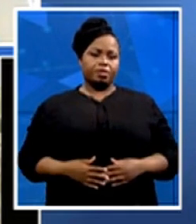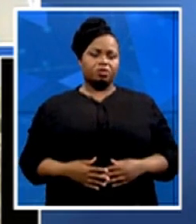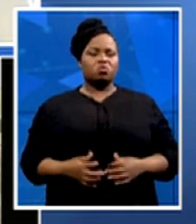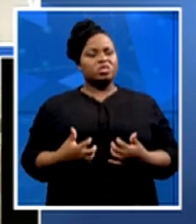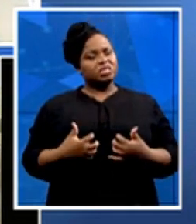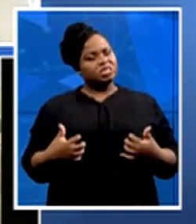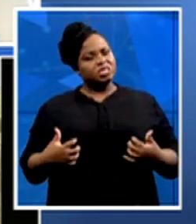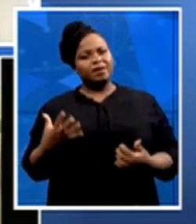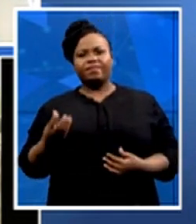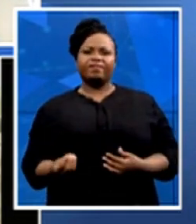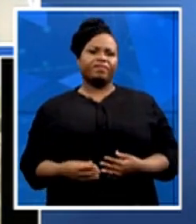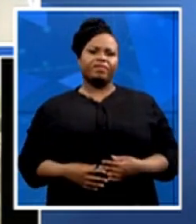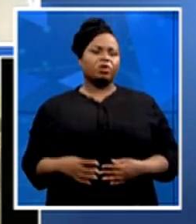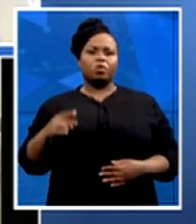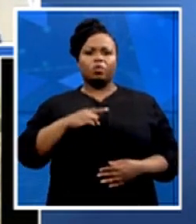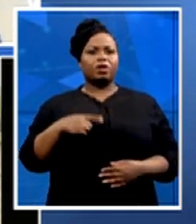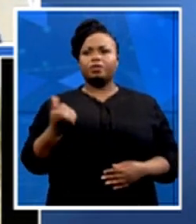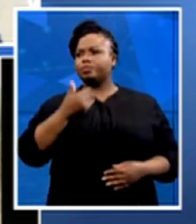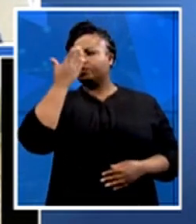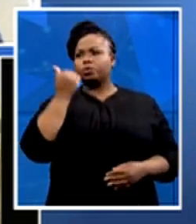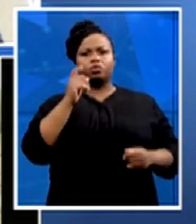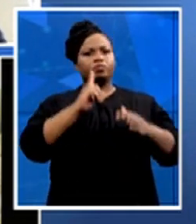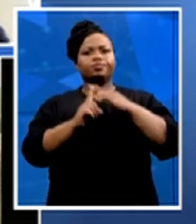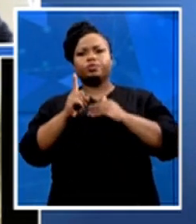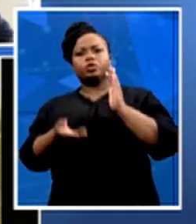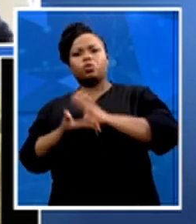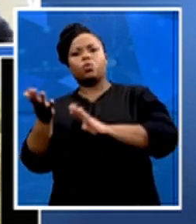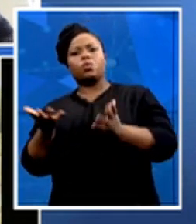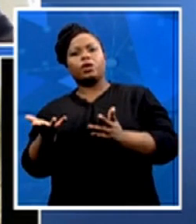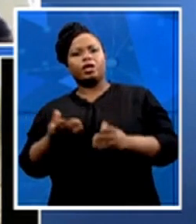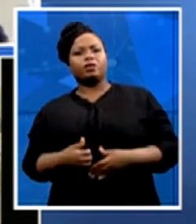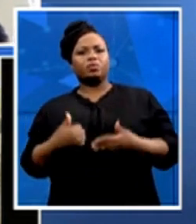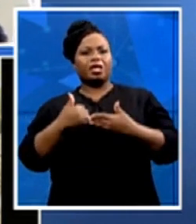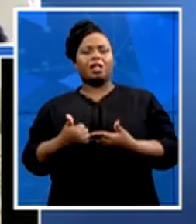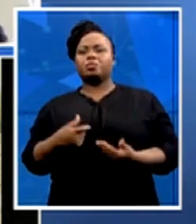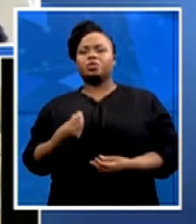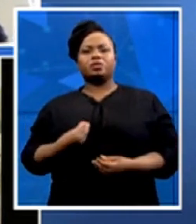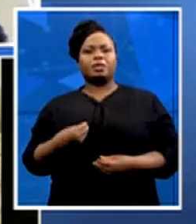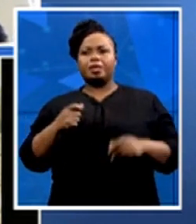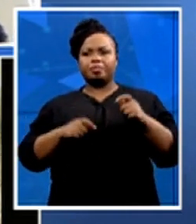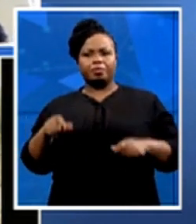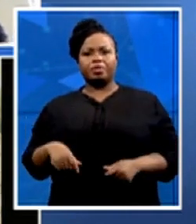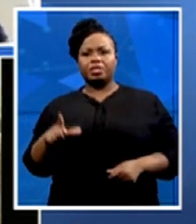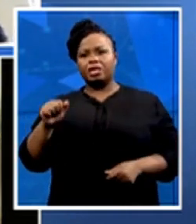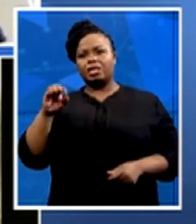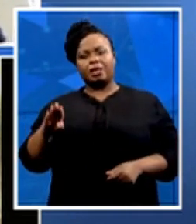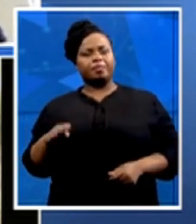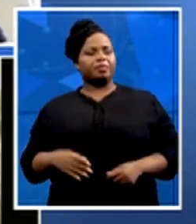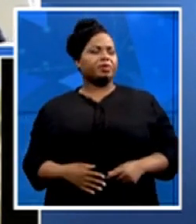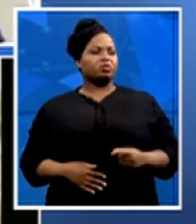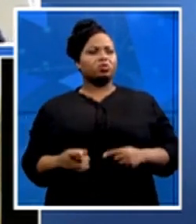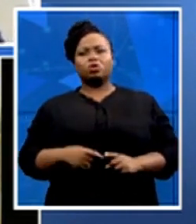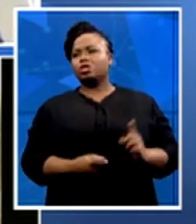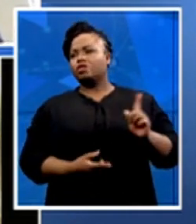know where to go when we need help as young people. You go to the left, they point you to the right. You go to the right, they point you to the left. Then